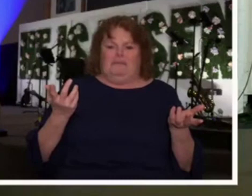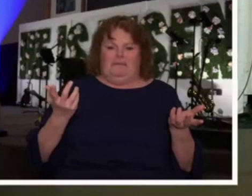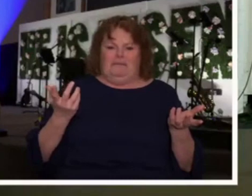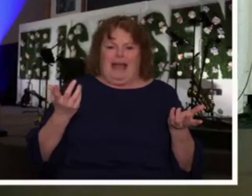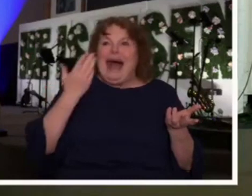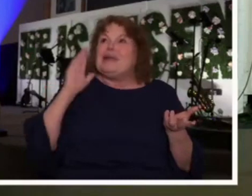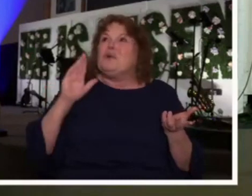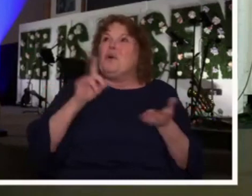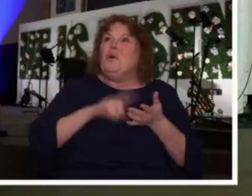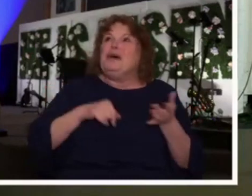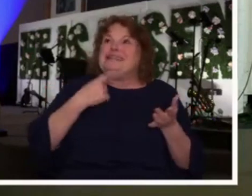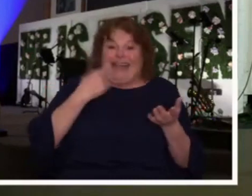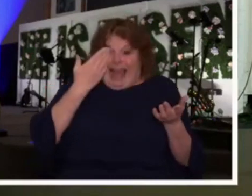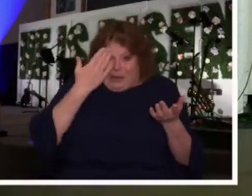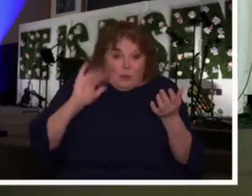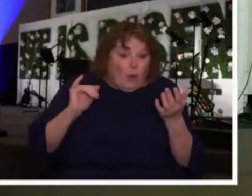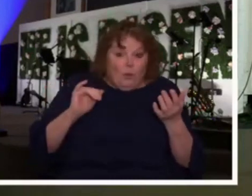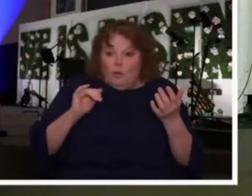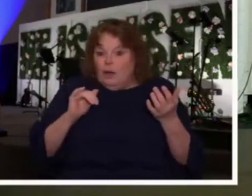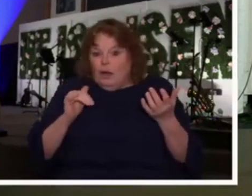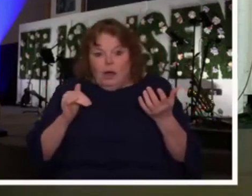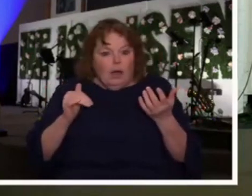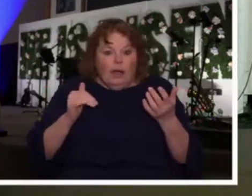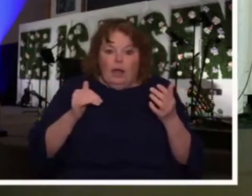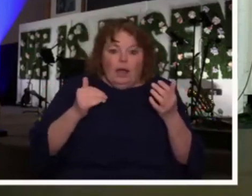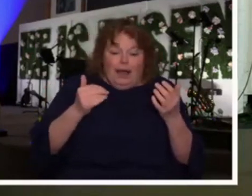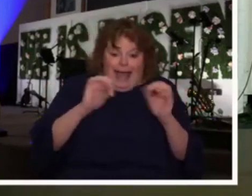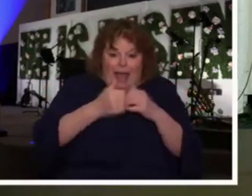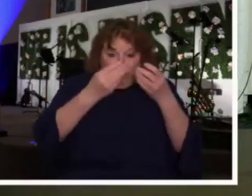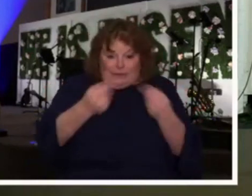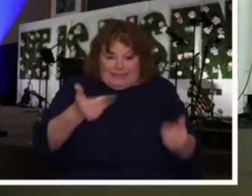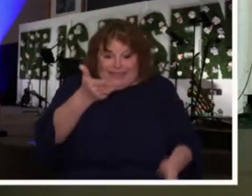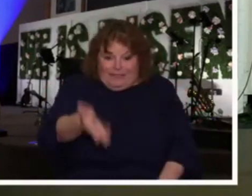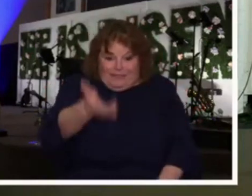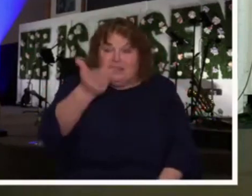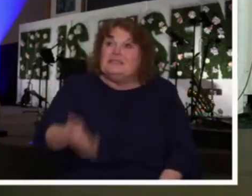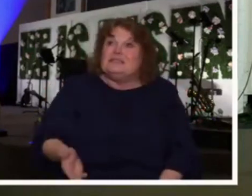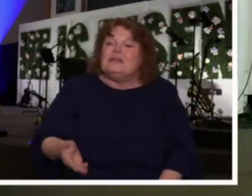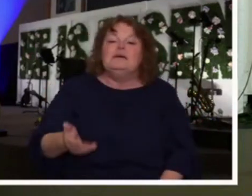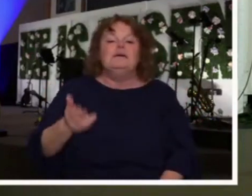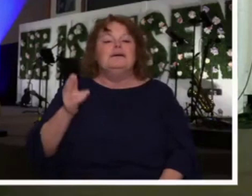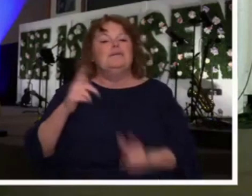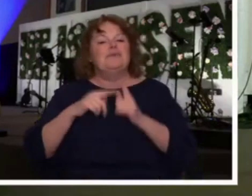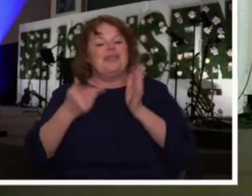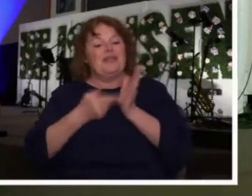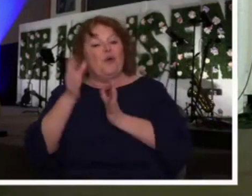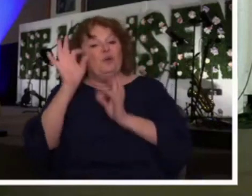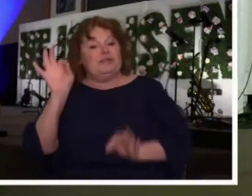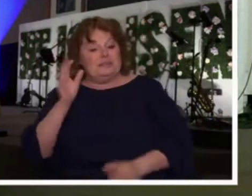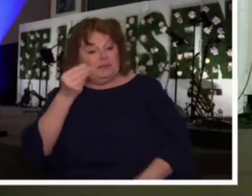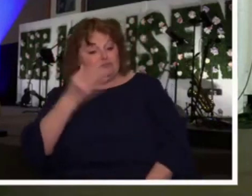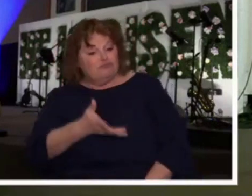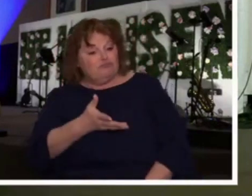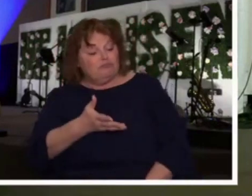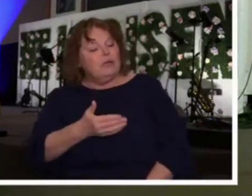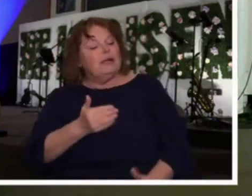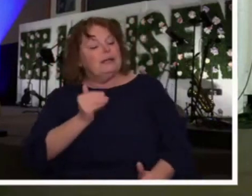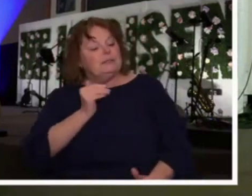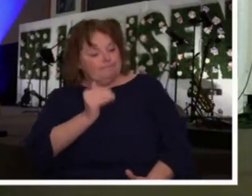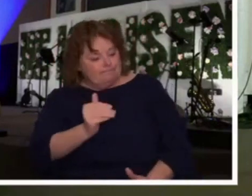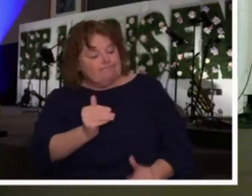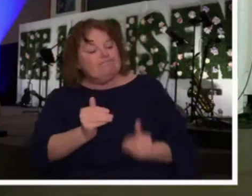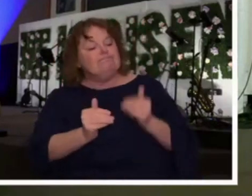don't know what to say. I don't know how to respond. I don't know how to provide. I don't know any of these things. But the Spirit of the Lord inside of you said, just keep stepping